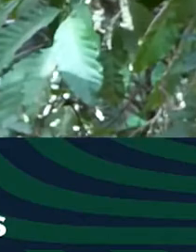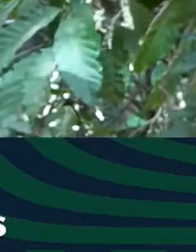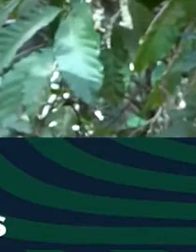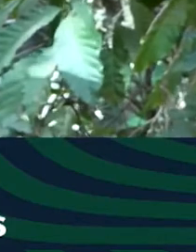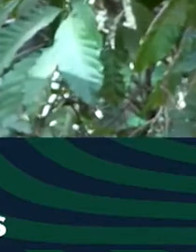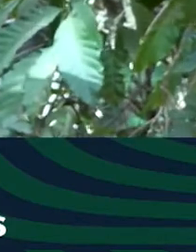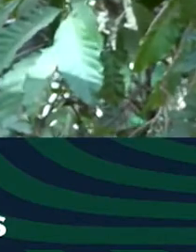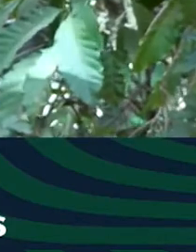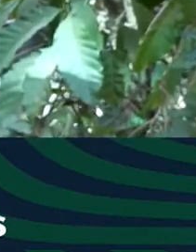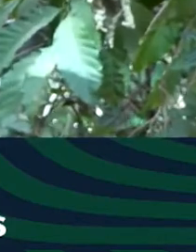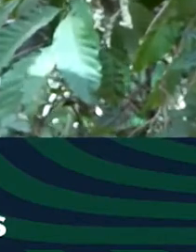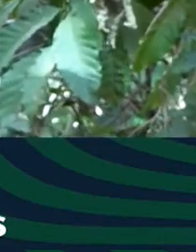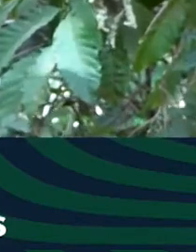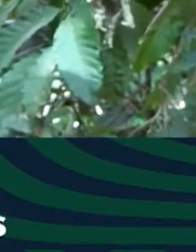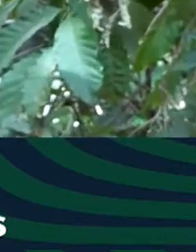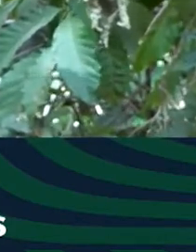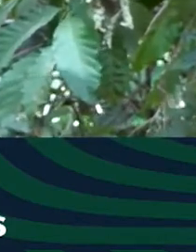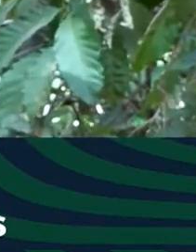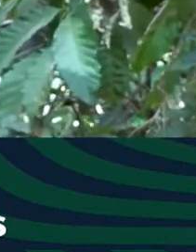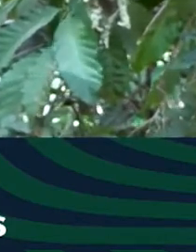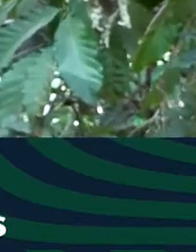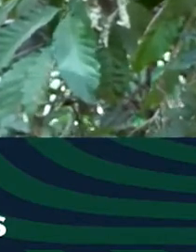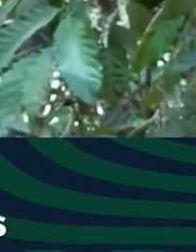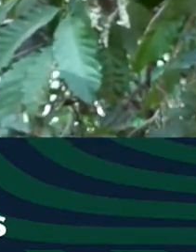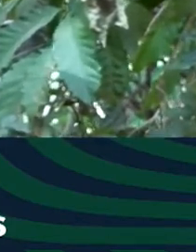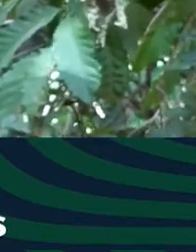Do some work, please. Okay. Let's hear what you have to say.